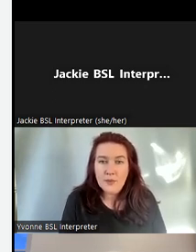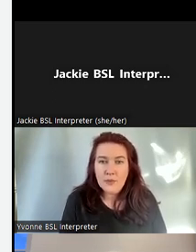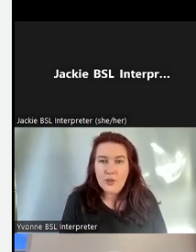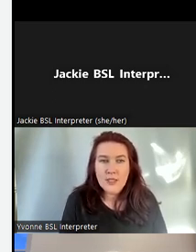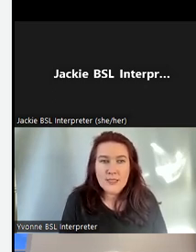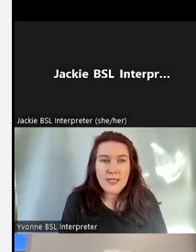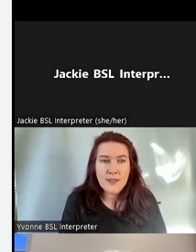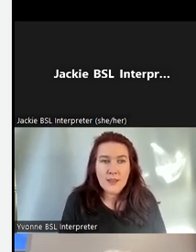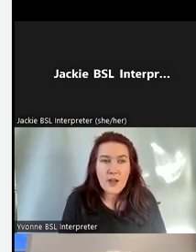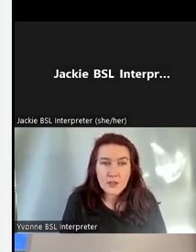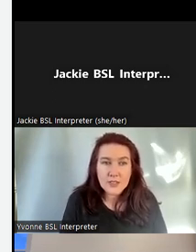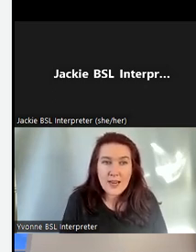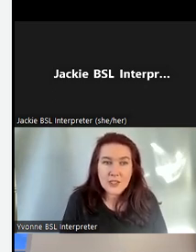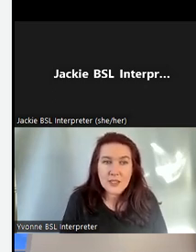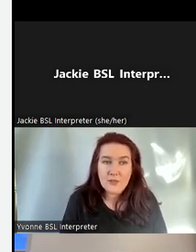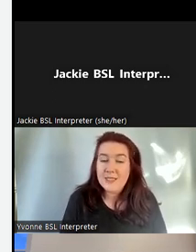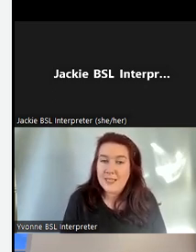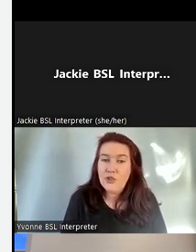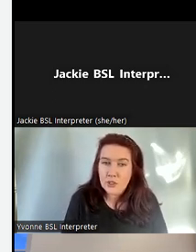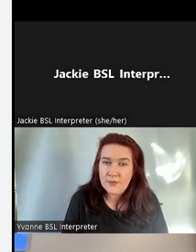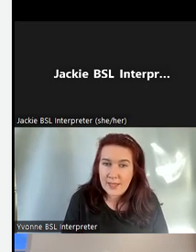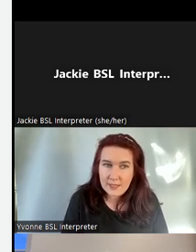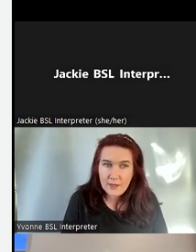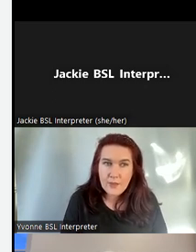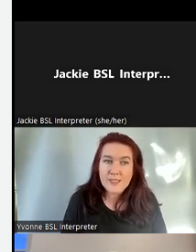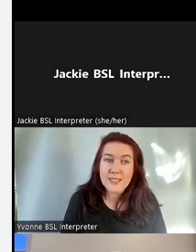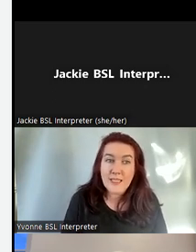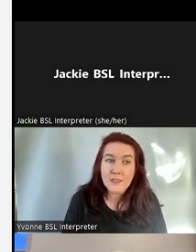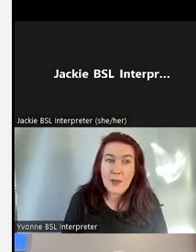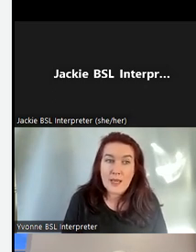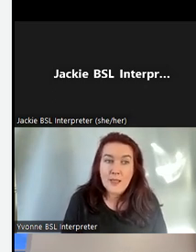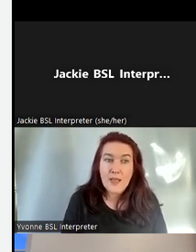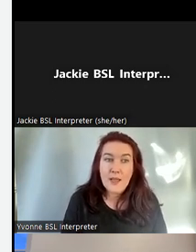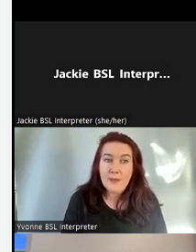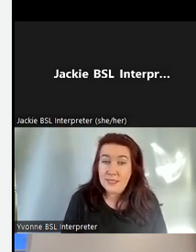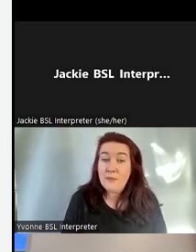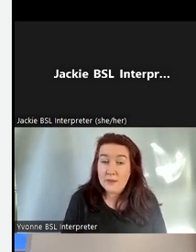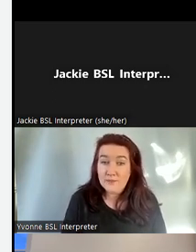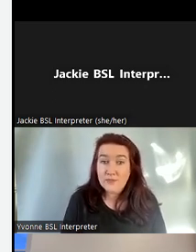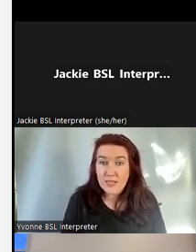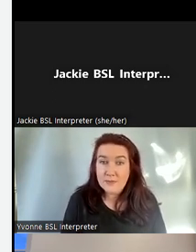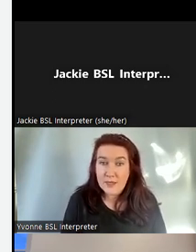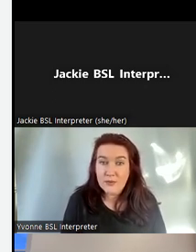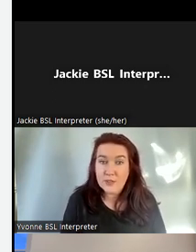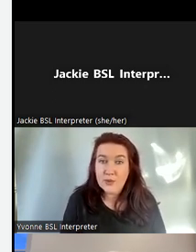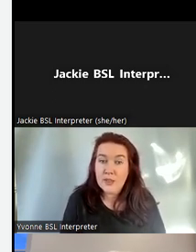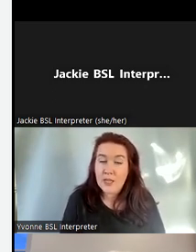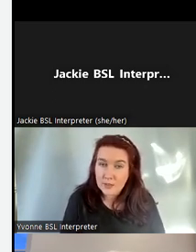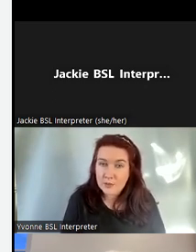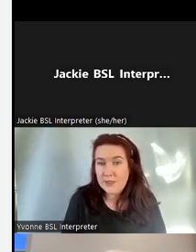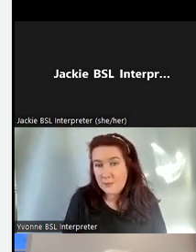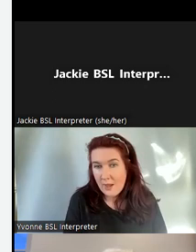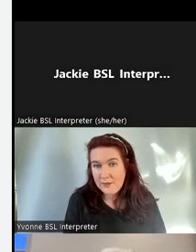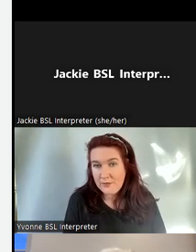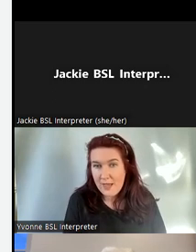and you can see there the colours are actually from the sign union flag that was designed by a deaf man himself and so the